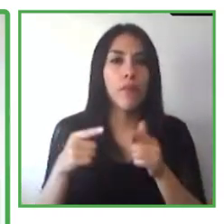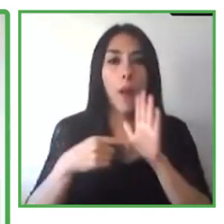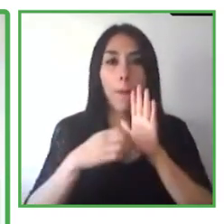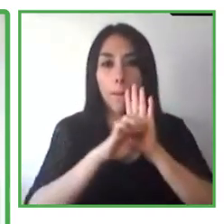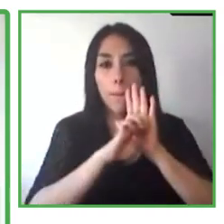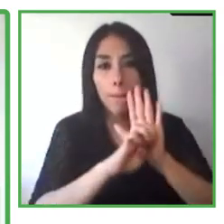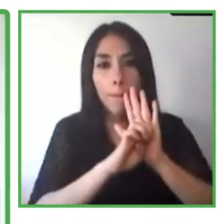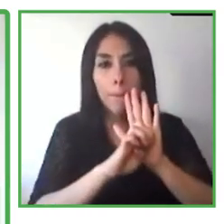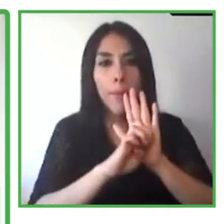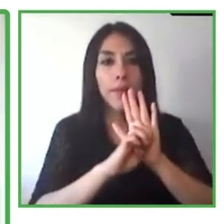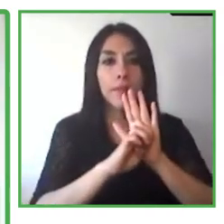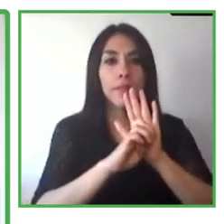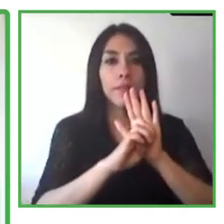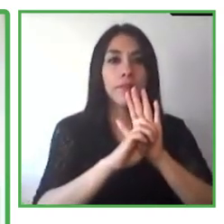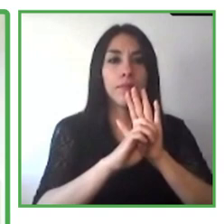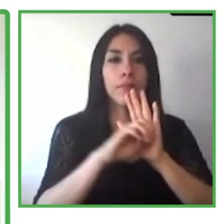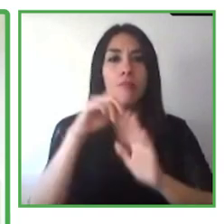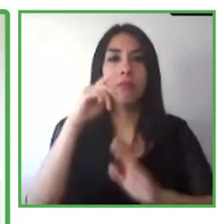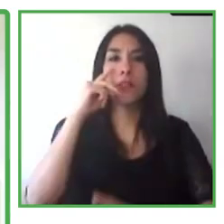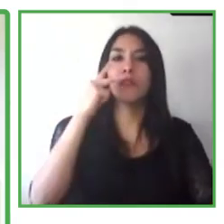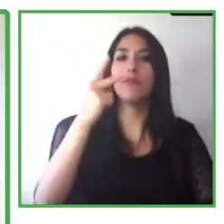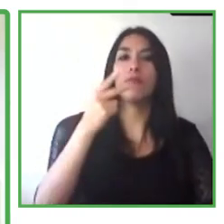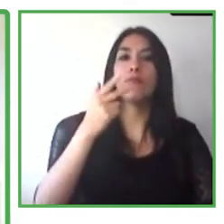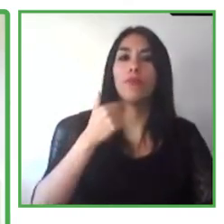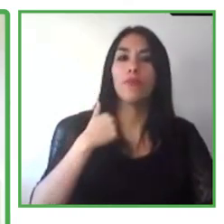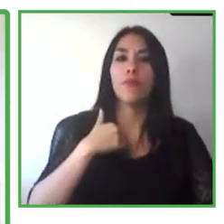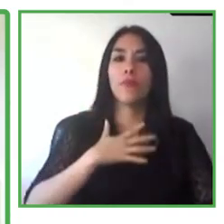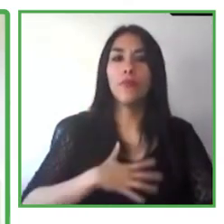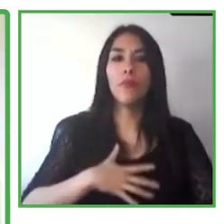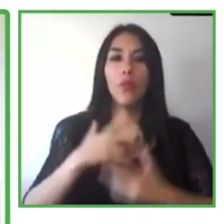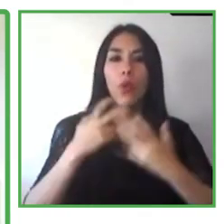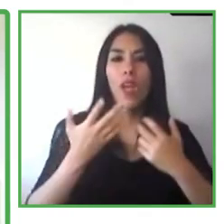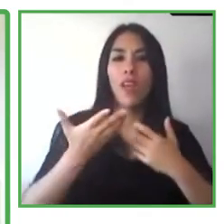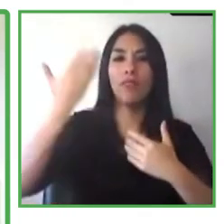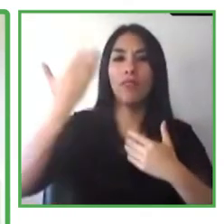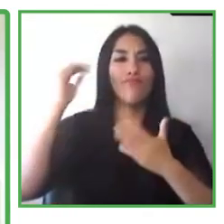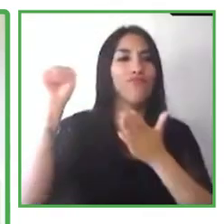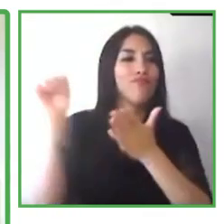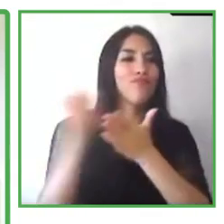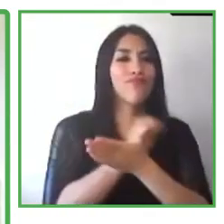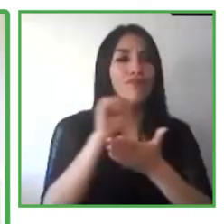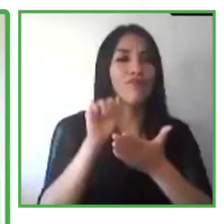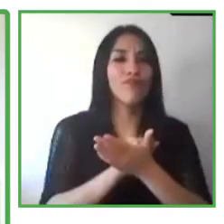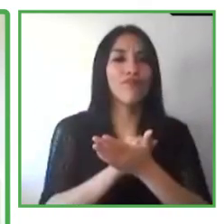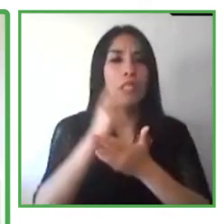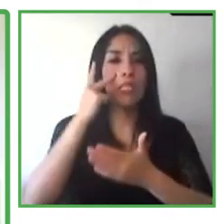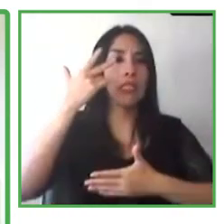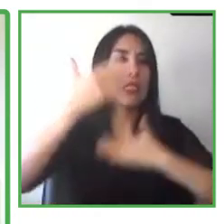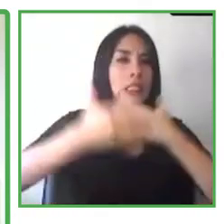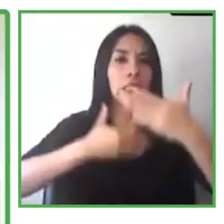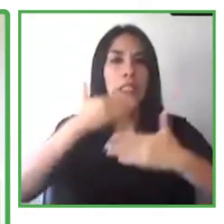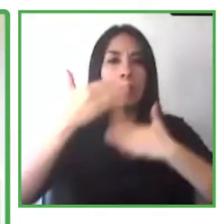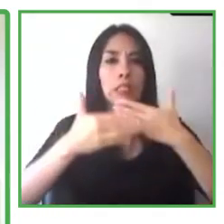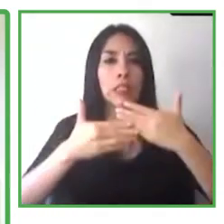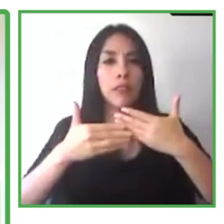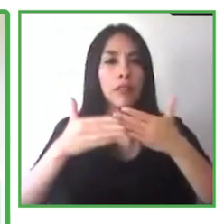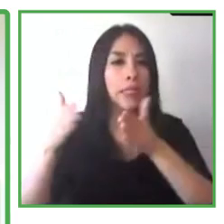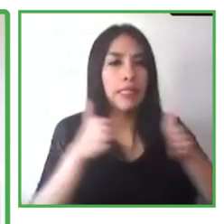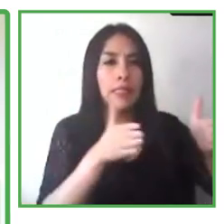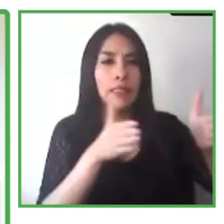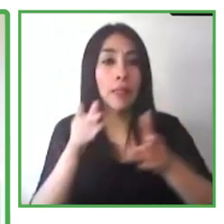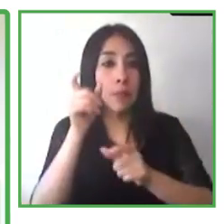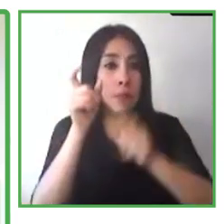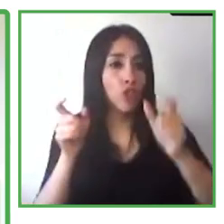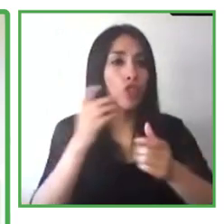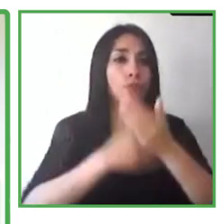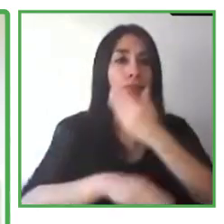and to just focus on the speaker. So we have people with disabilities to thank for these technologies that we're all using. And